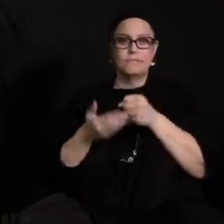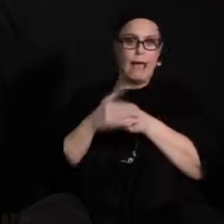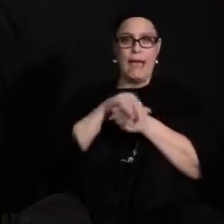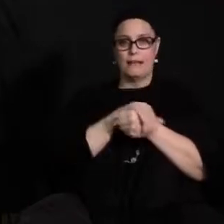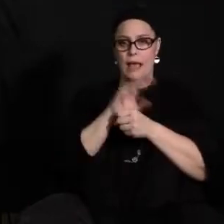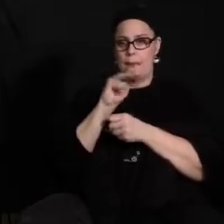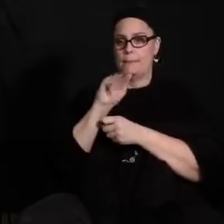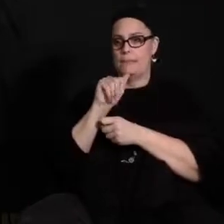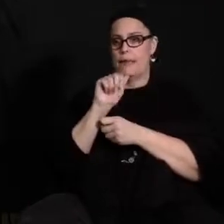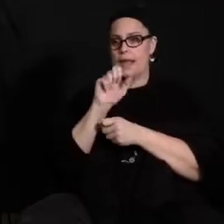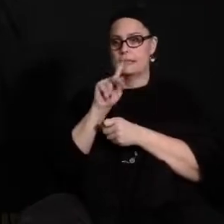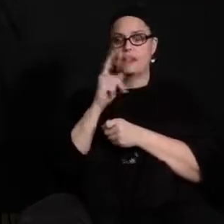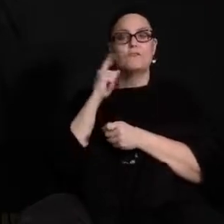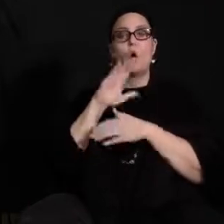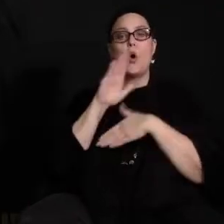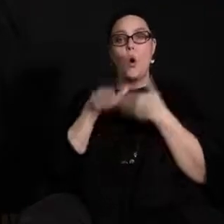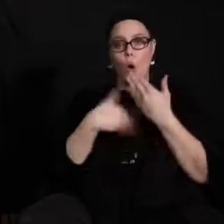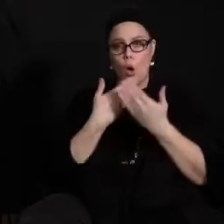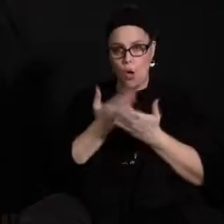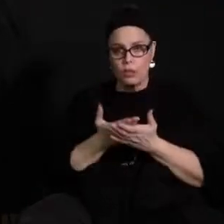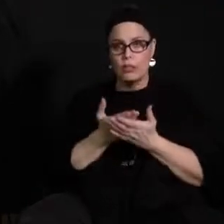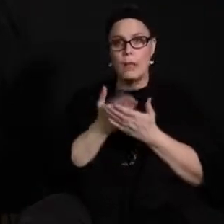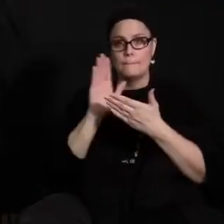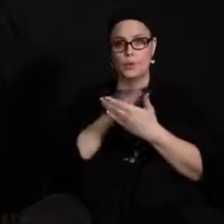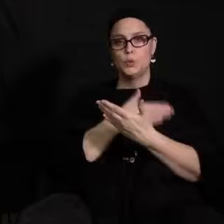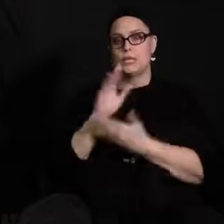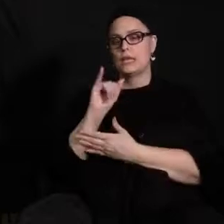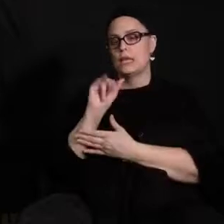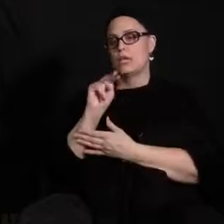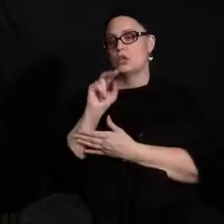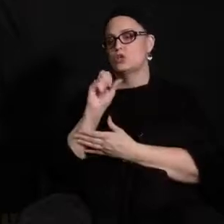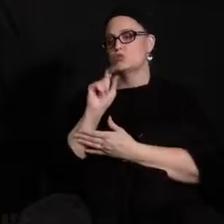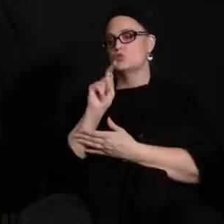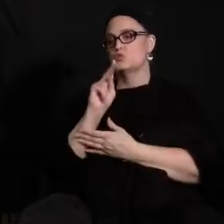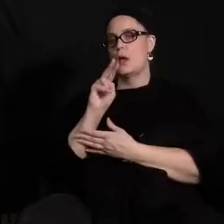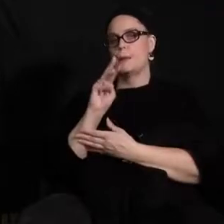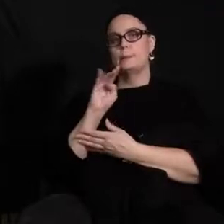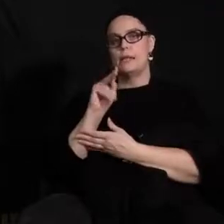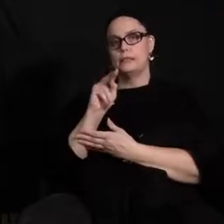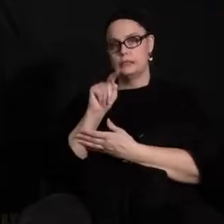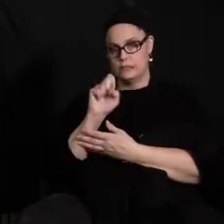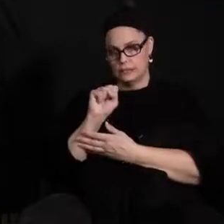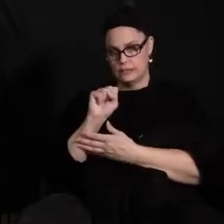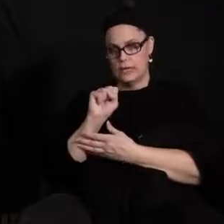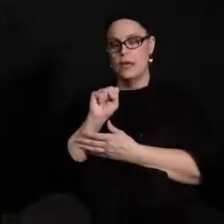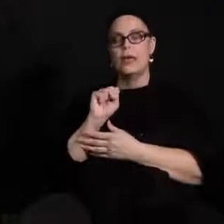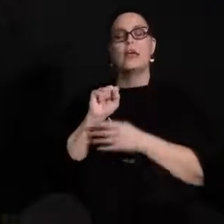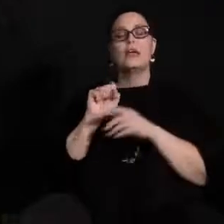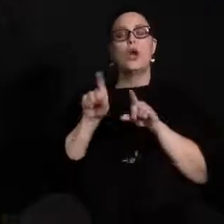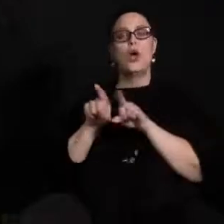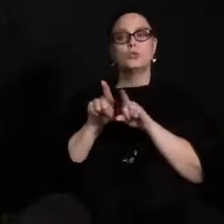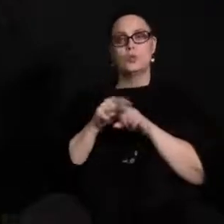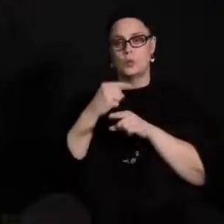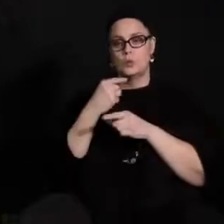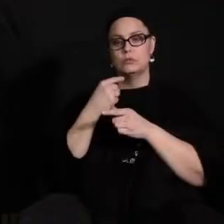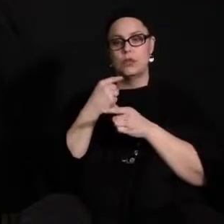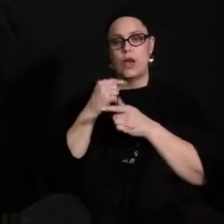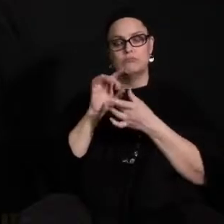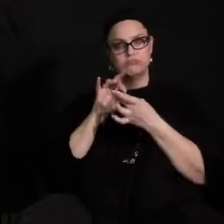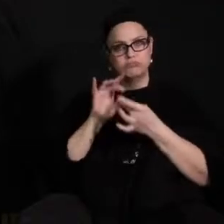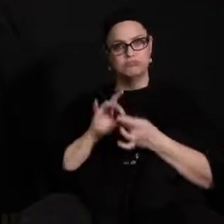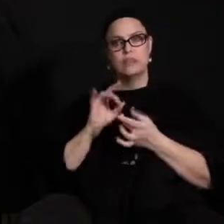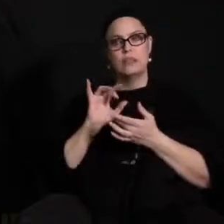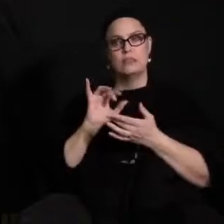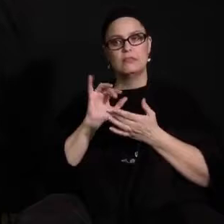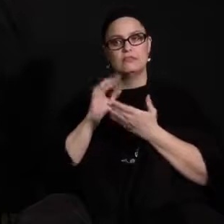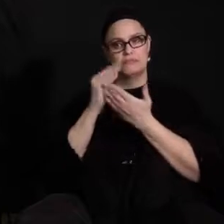and then in the governor's safe learning plan um it also lays out that in music classes